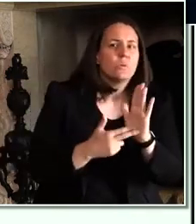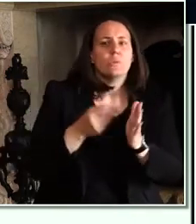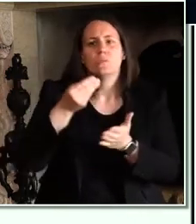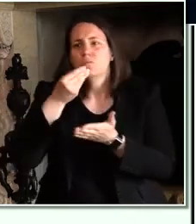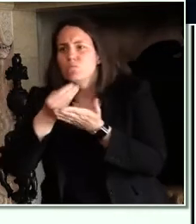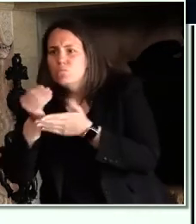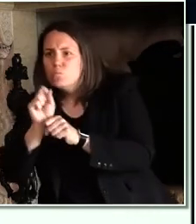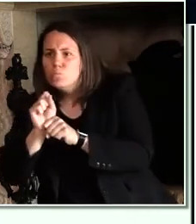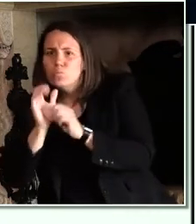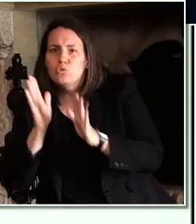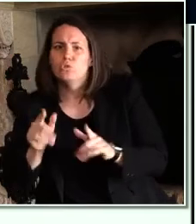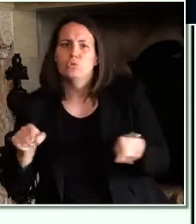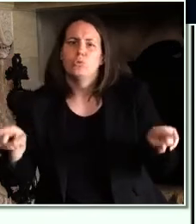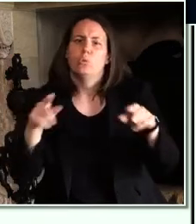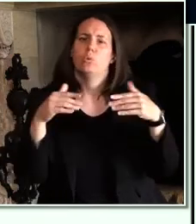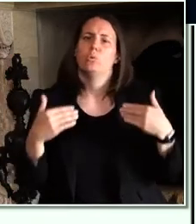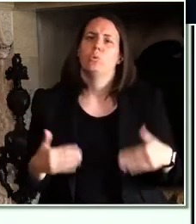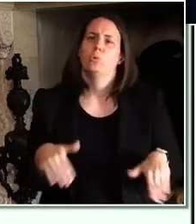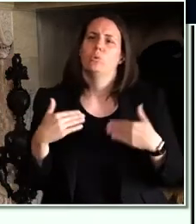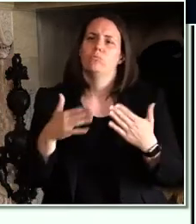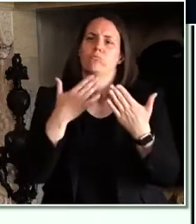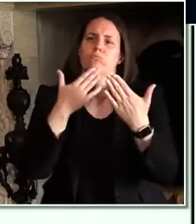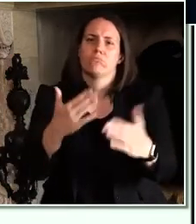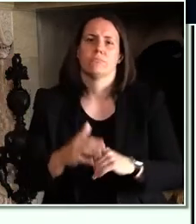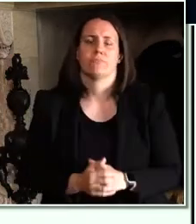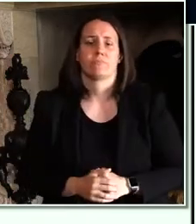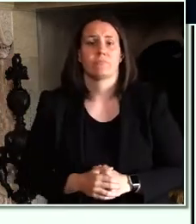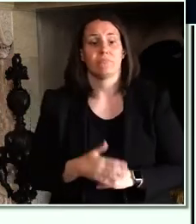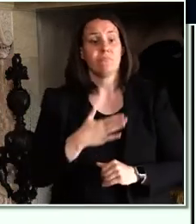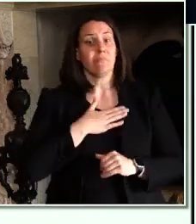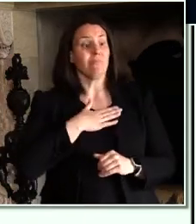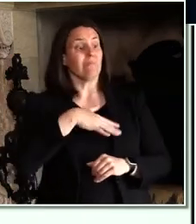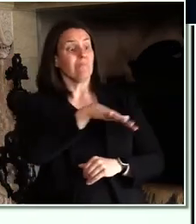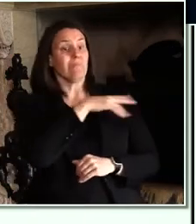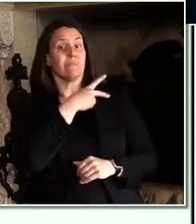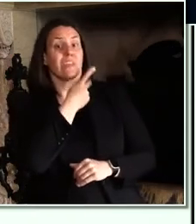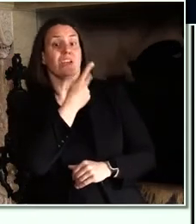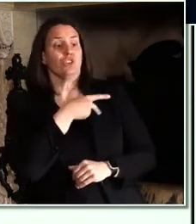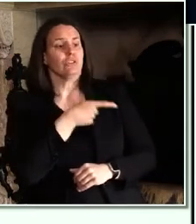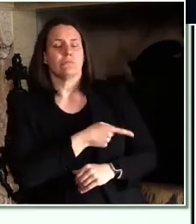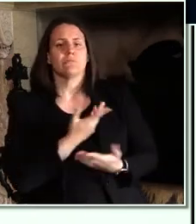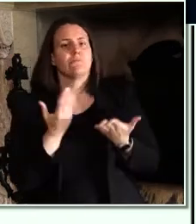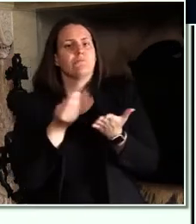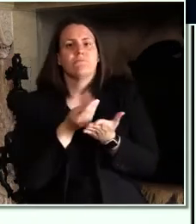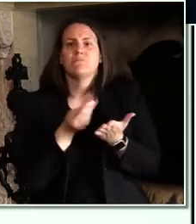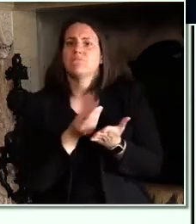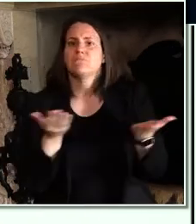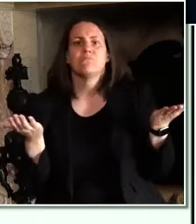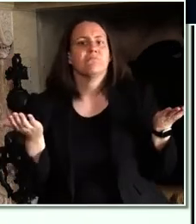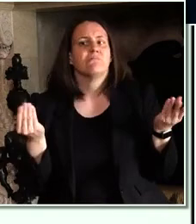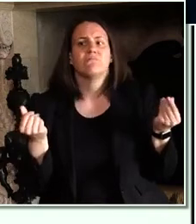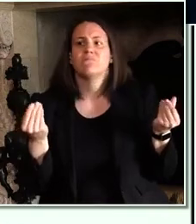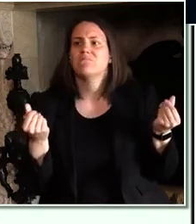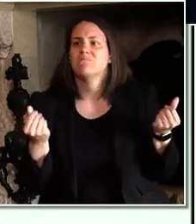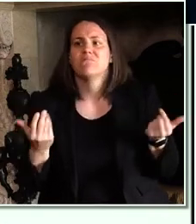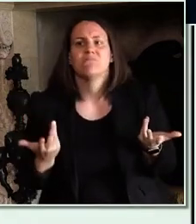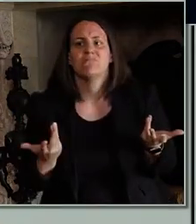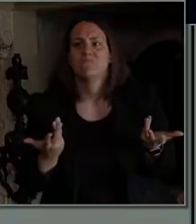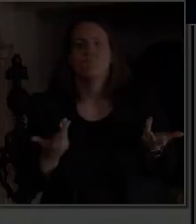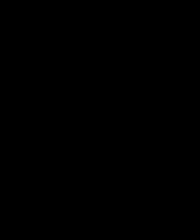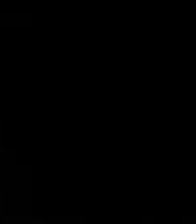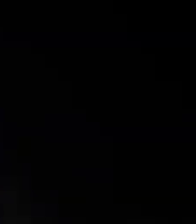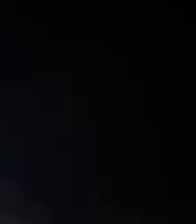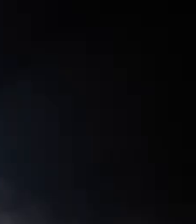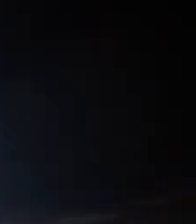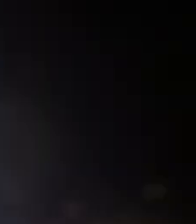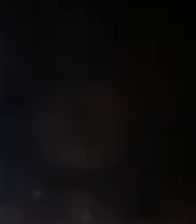everyone else, but overwhelmingly are far more afraid of the cost to their health and their lives if we do not stay home to the spread, stop the spread.